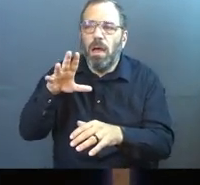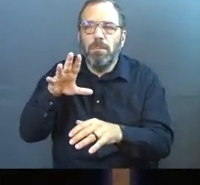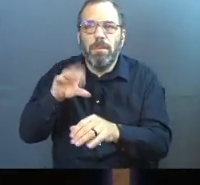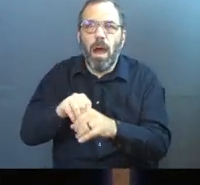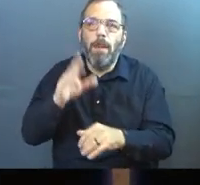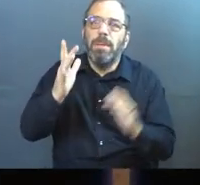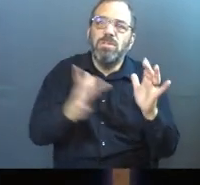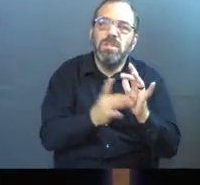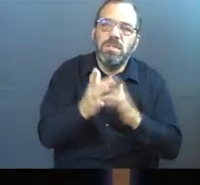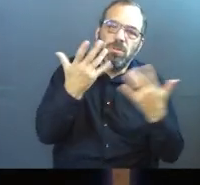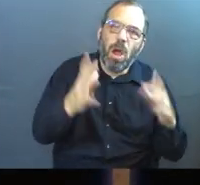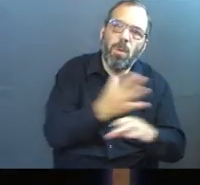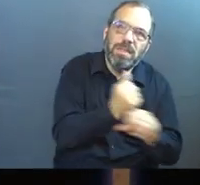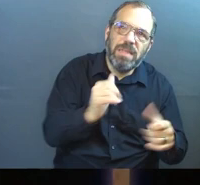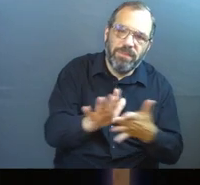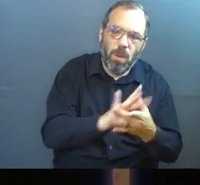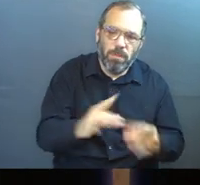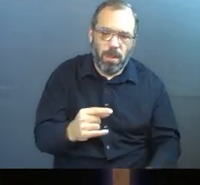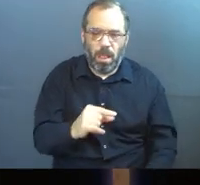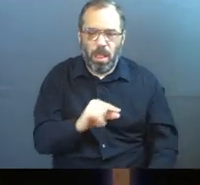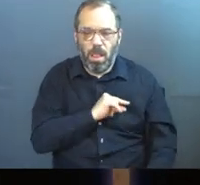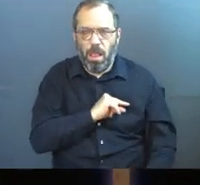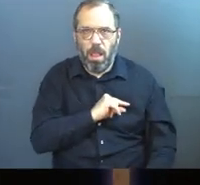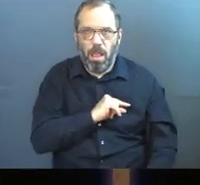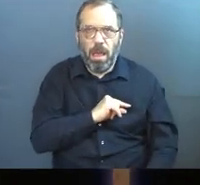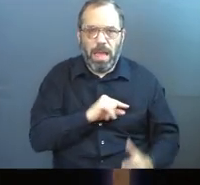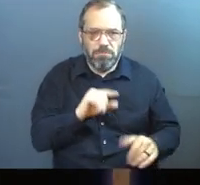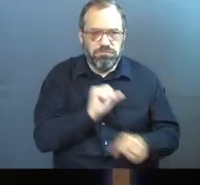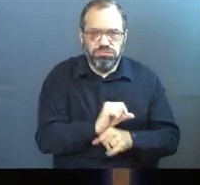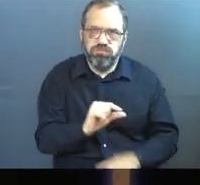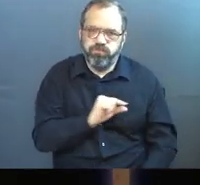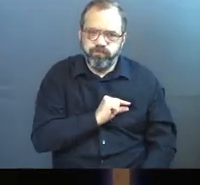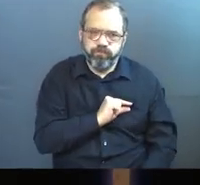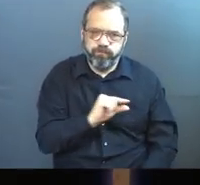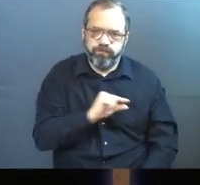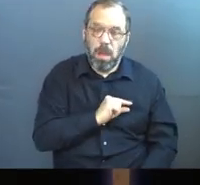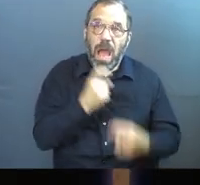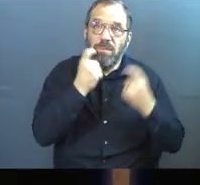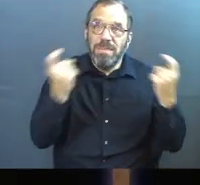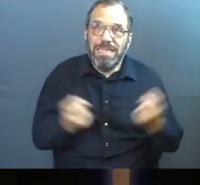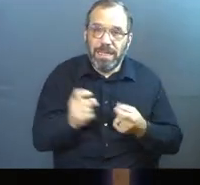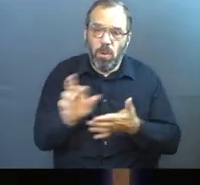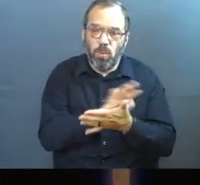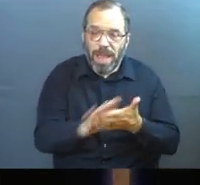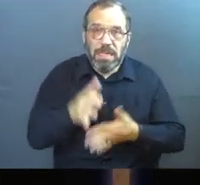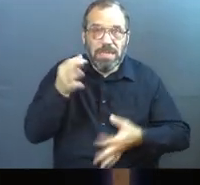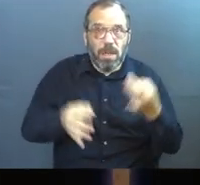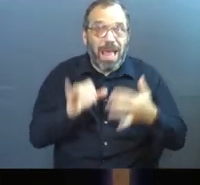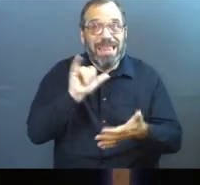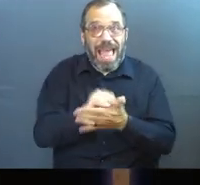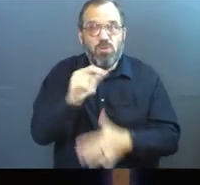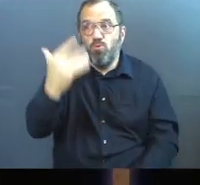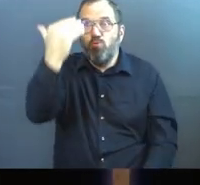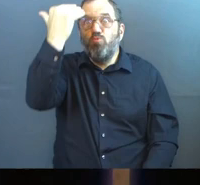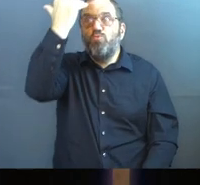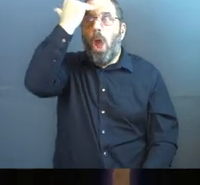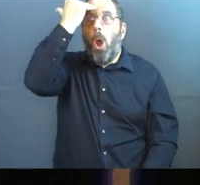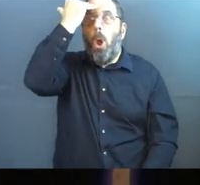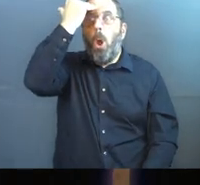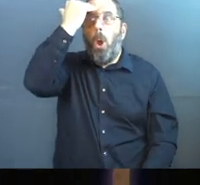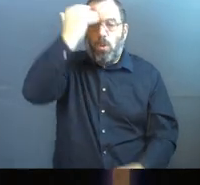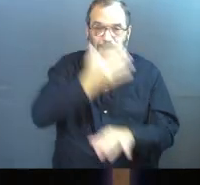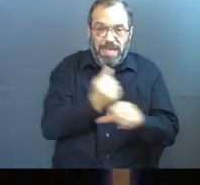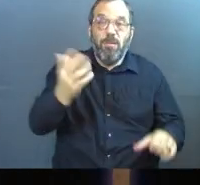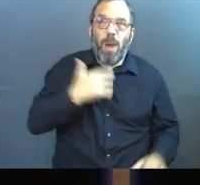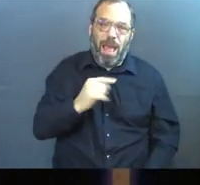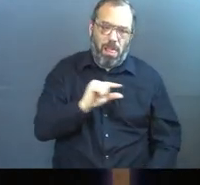Jesus has saved you and the Holy Spirit has finally come in and started convicting you of sin, righteousness, and judgment, which is how you know that you actually are